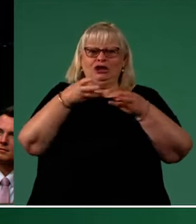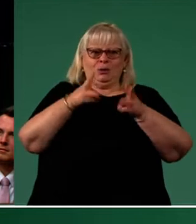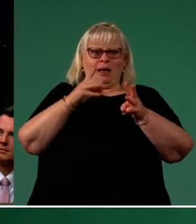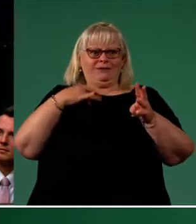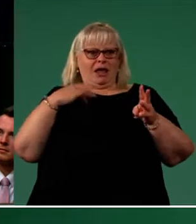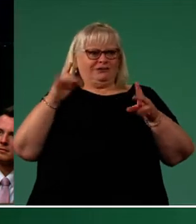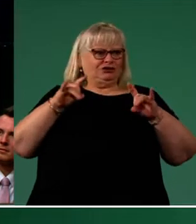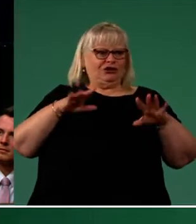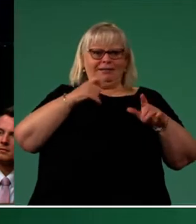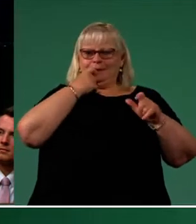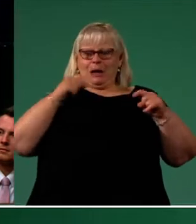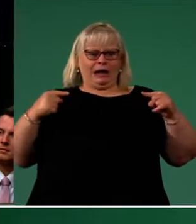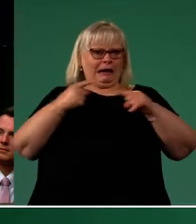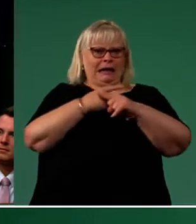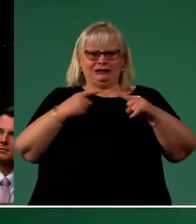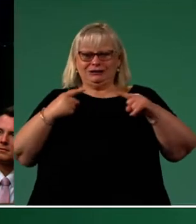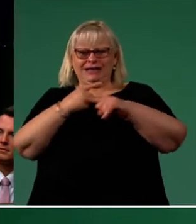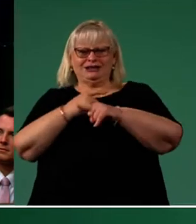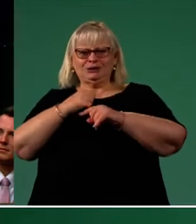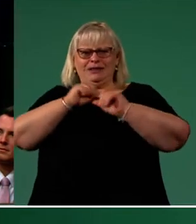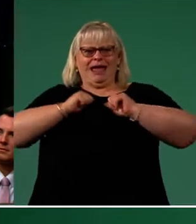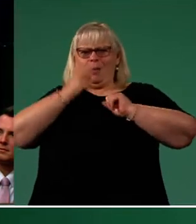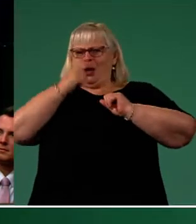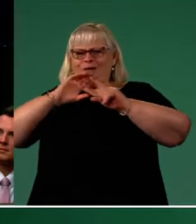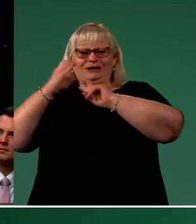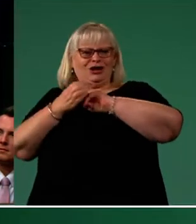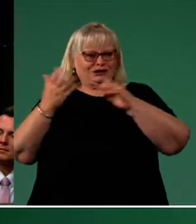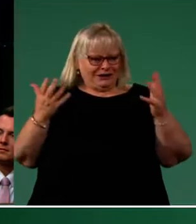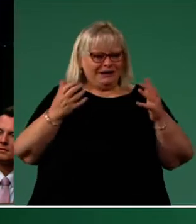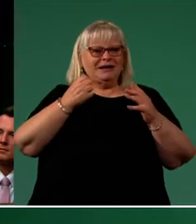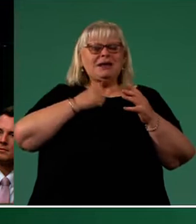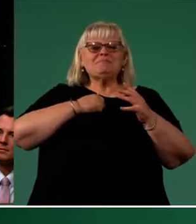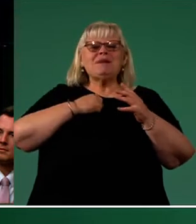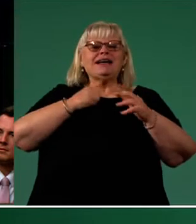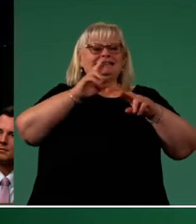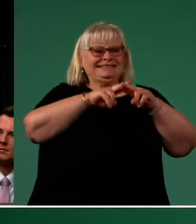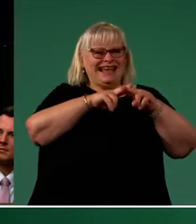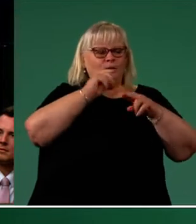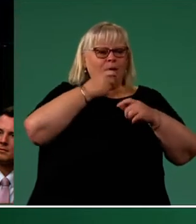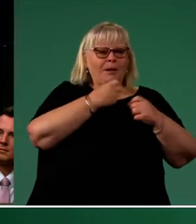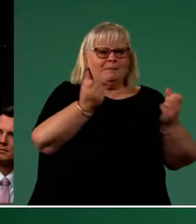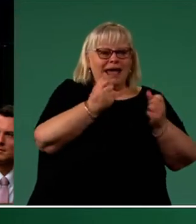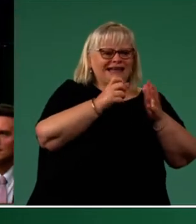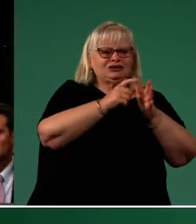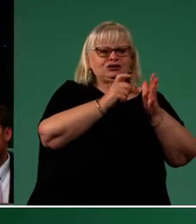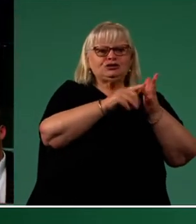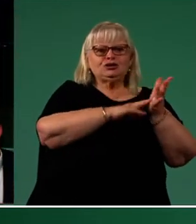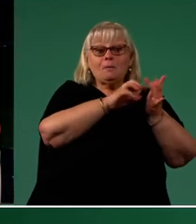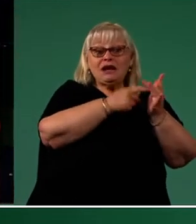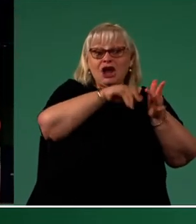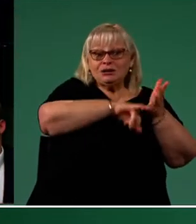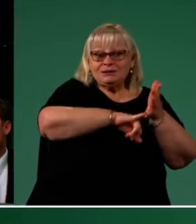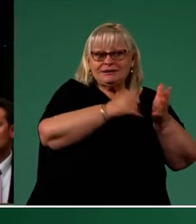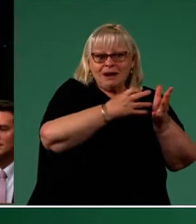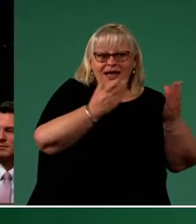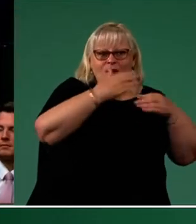would sometimes clash with that of their new home. The nights that Dad and his Mauritian mates played dominoes while Mum and her friends